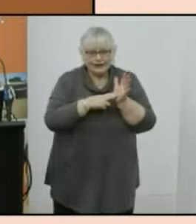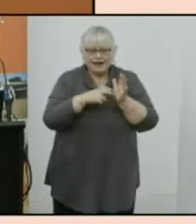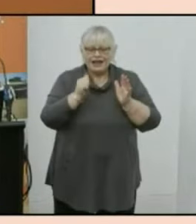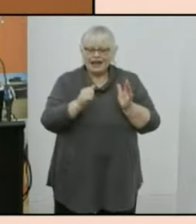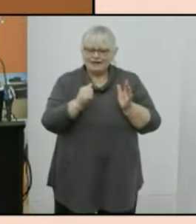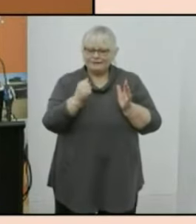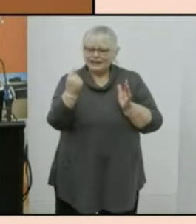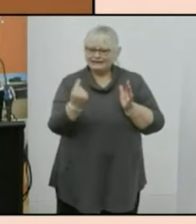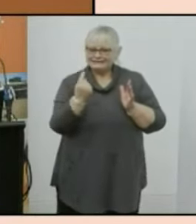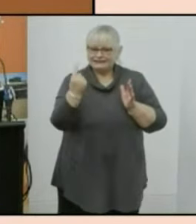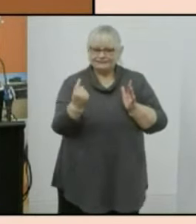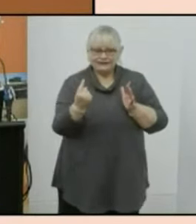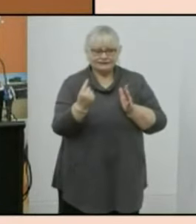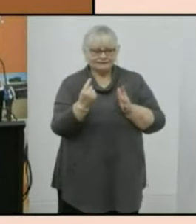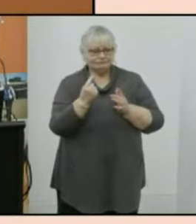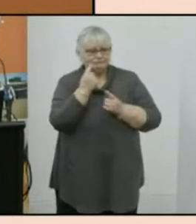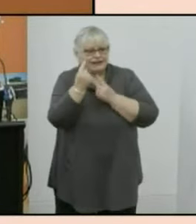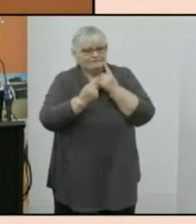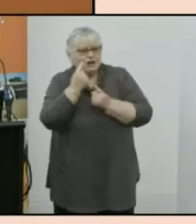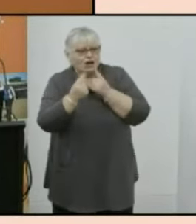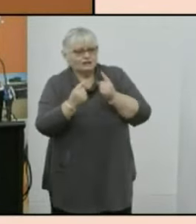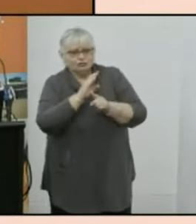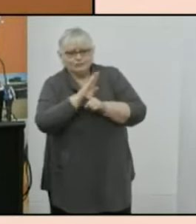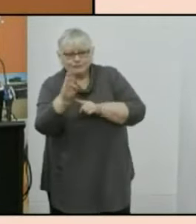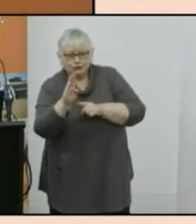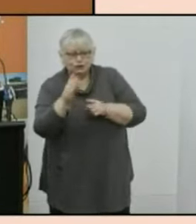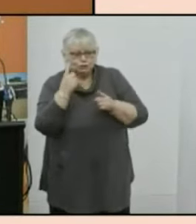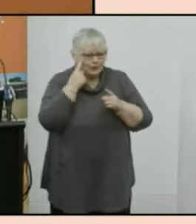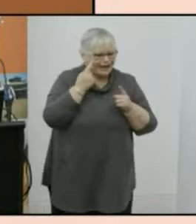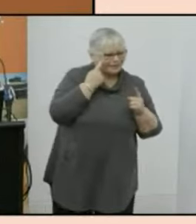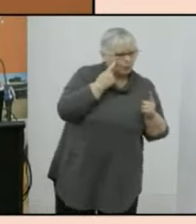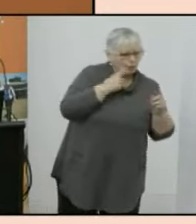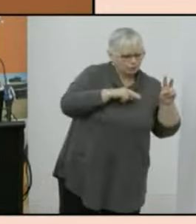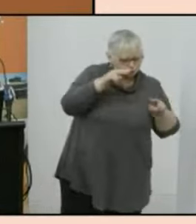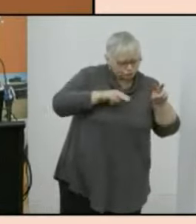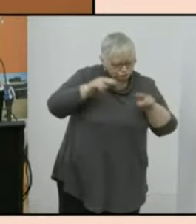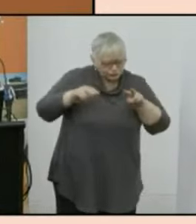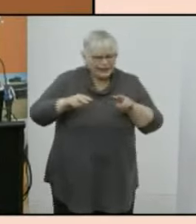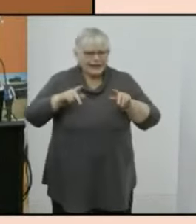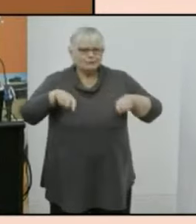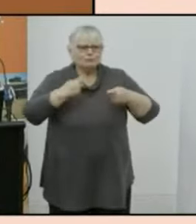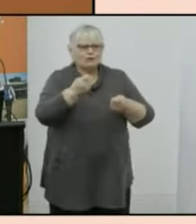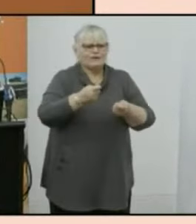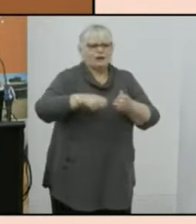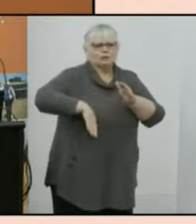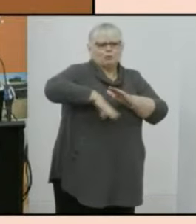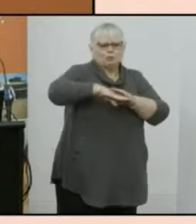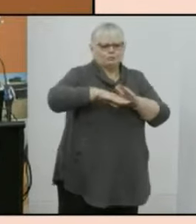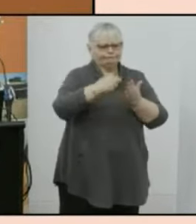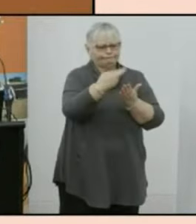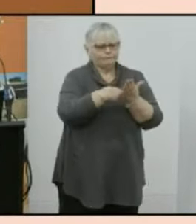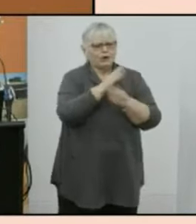an independent advisory panel to review census data and provide a report on its quality